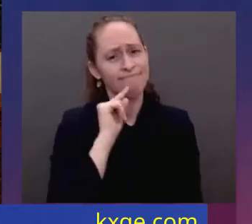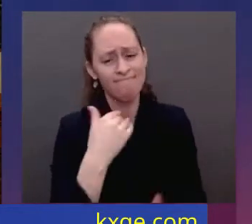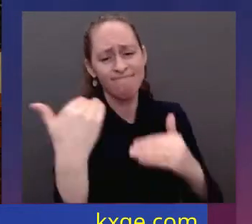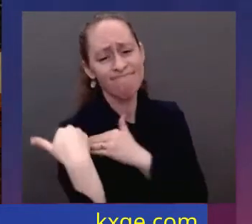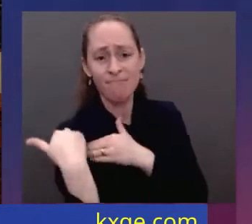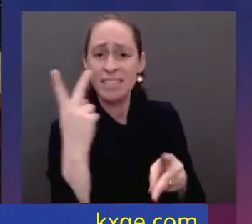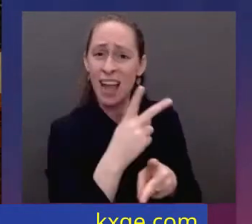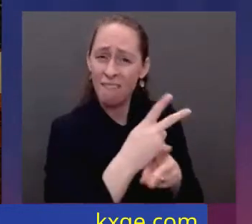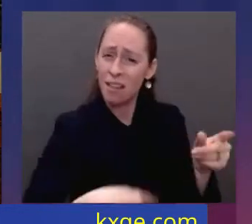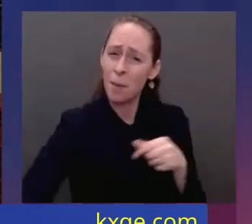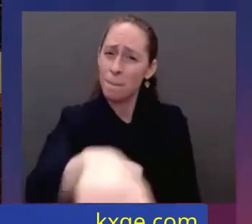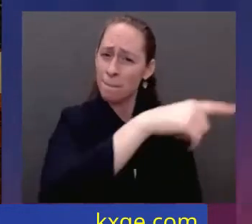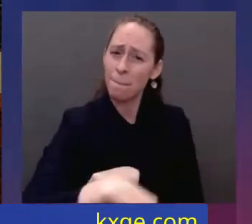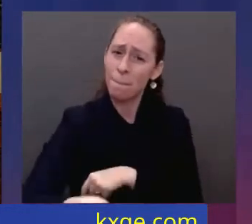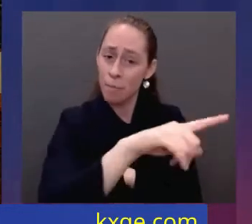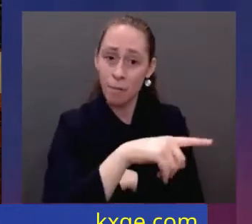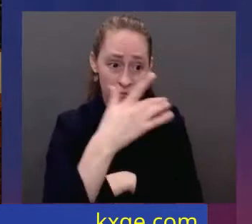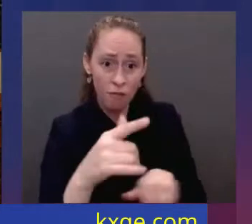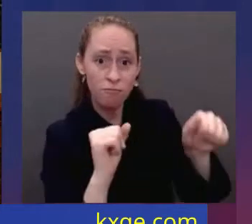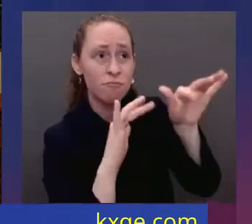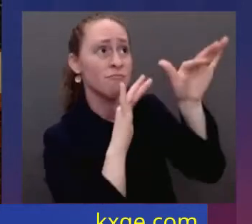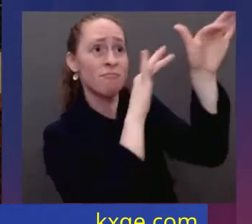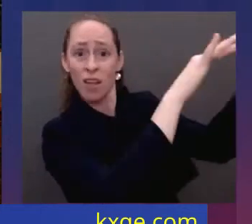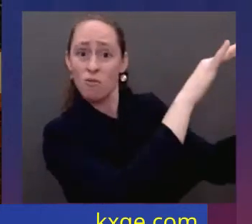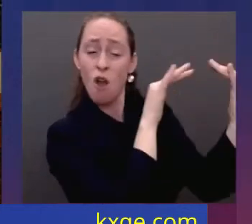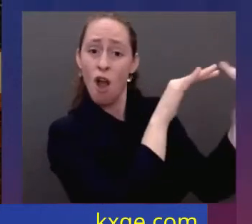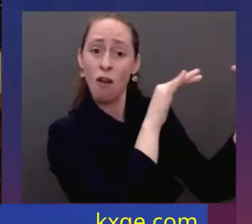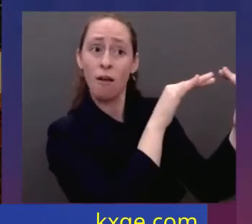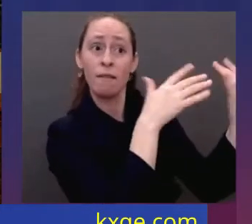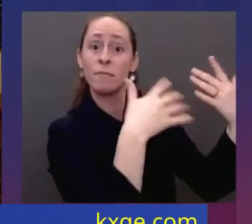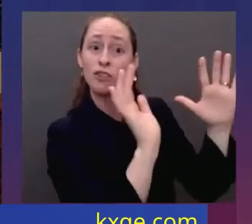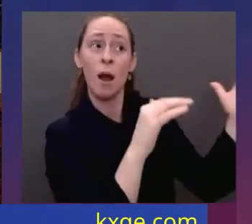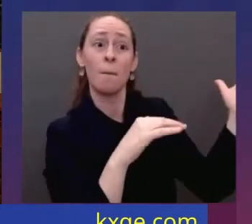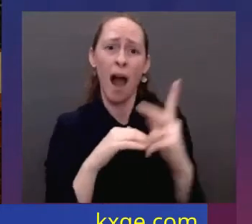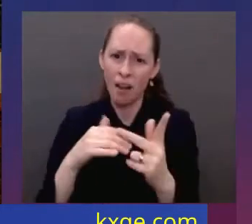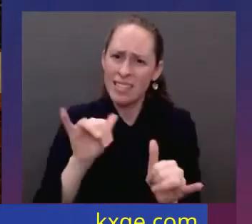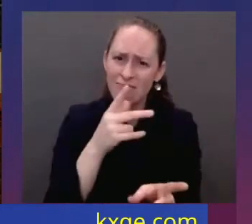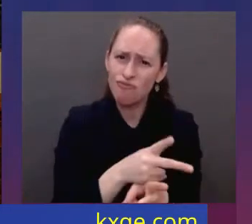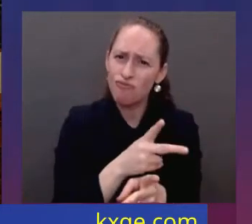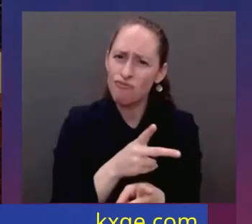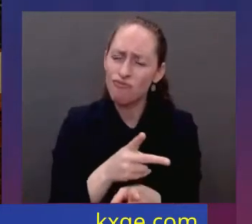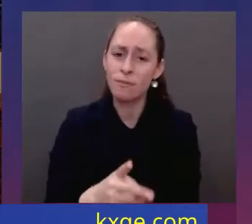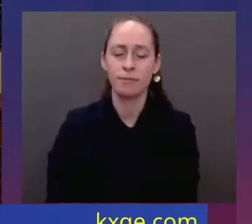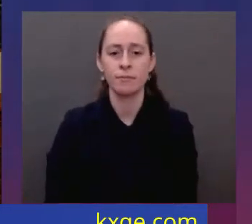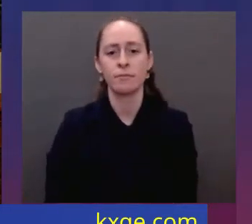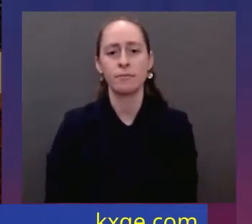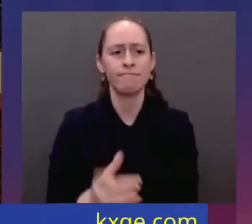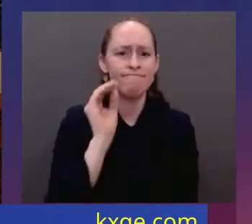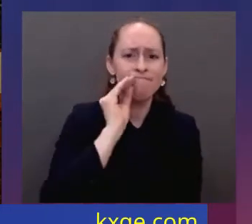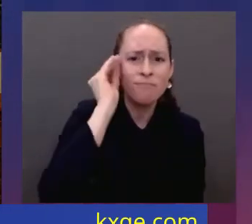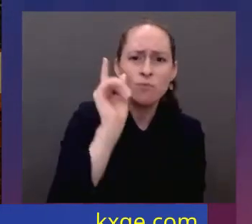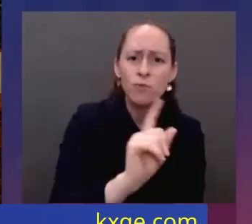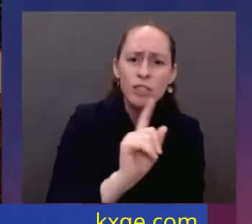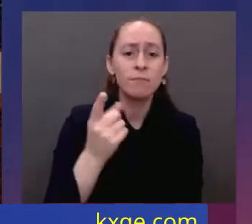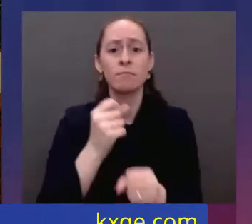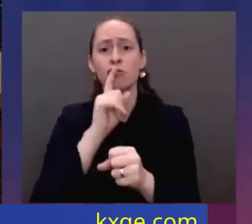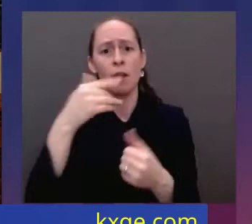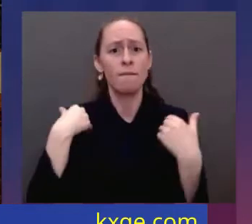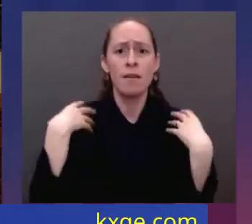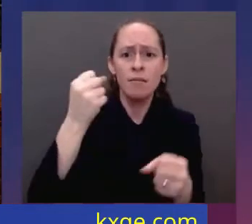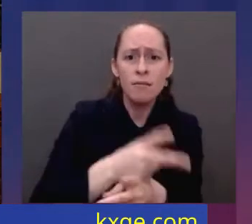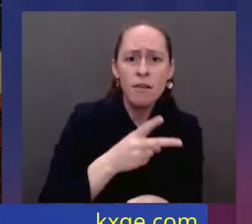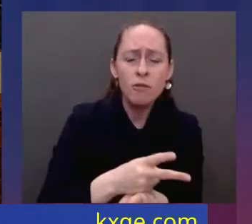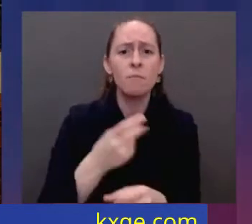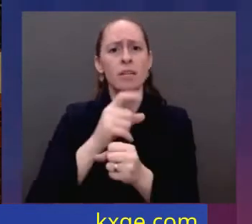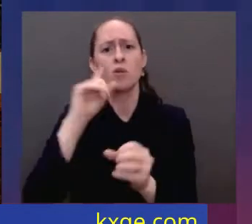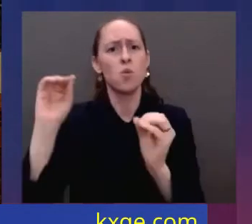come home. My administration is providing assistance in job training, housing, and now helping lower-income veterans get VA care debt-free. And our troops in Iraq and Afghanistan